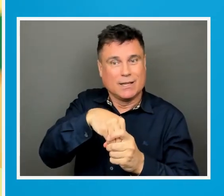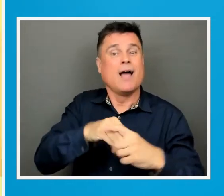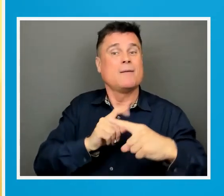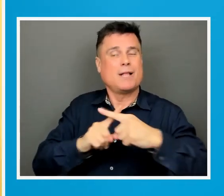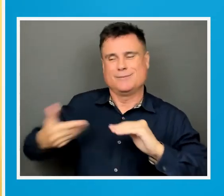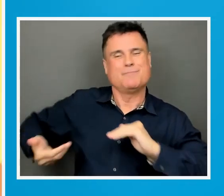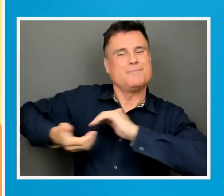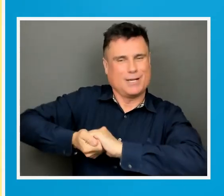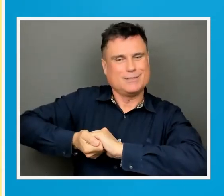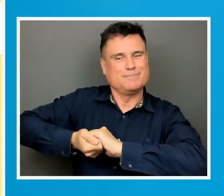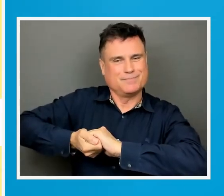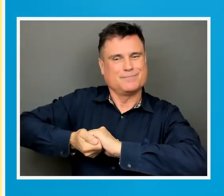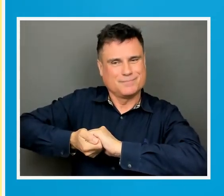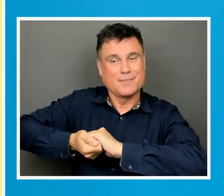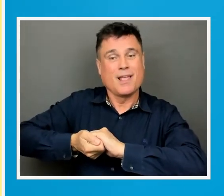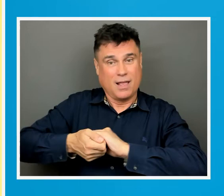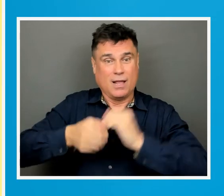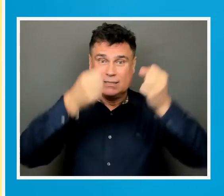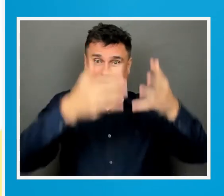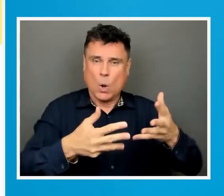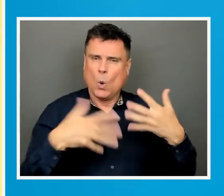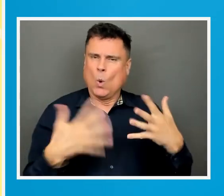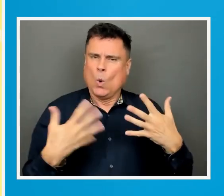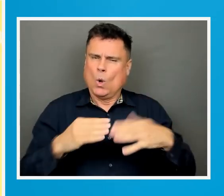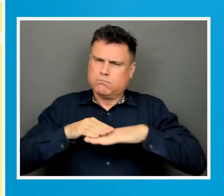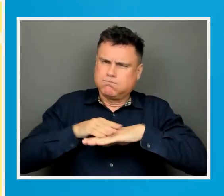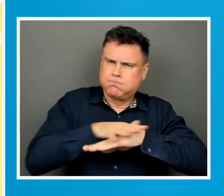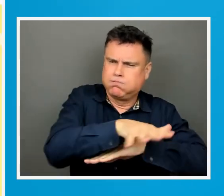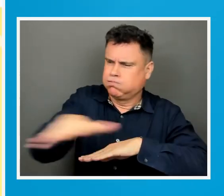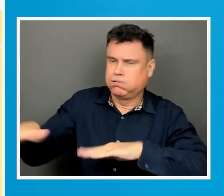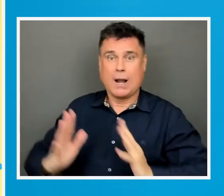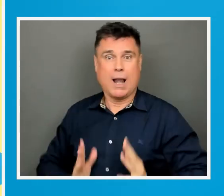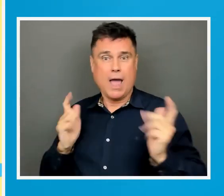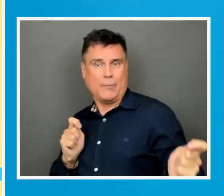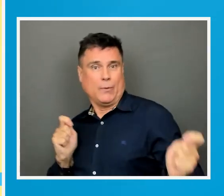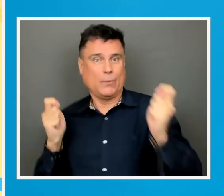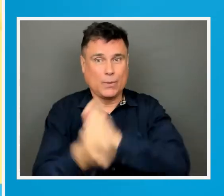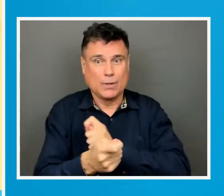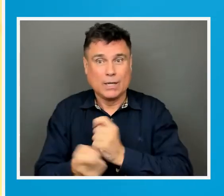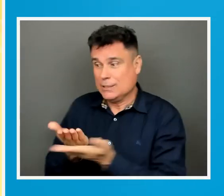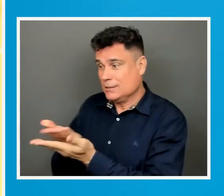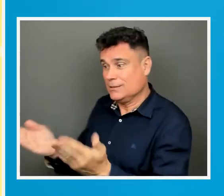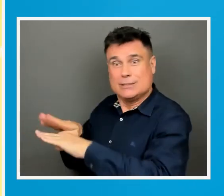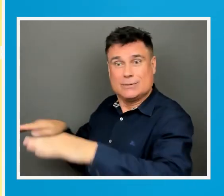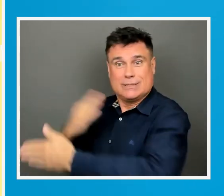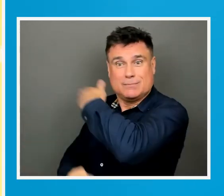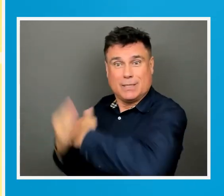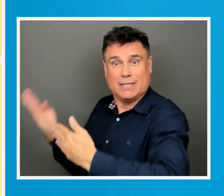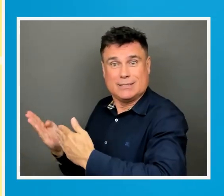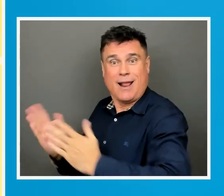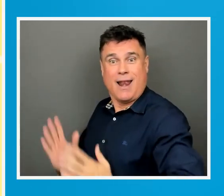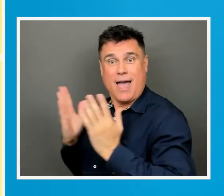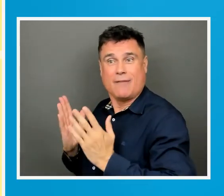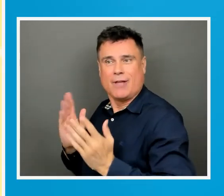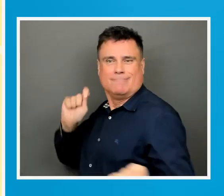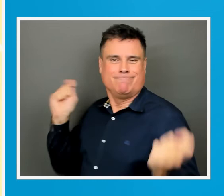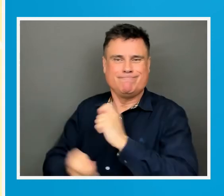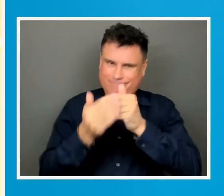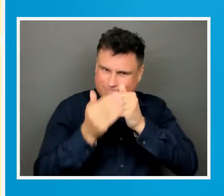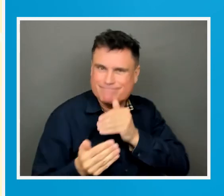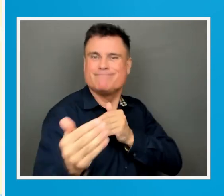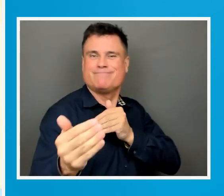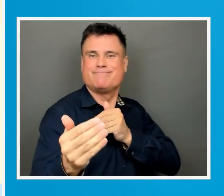data have the power to transform lives and for many children with disabilities this